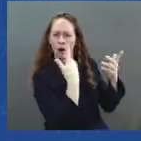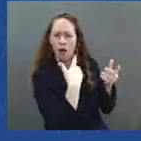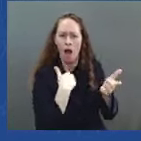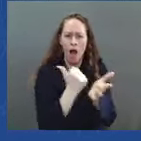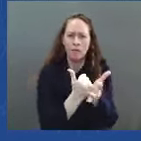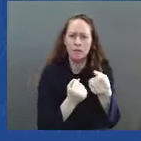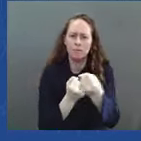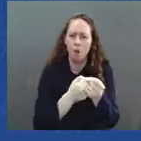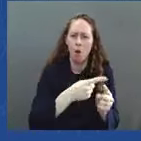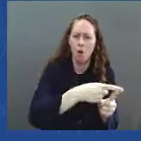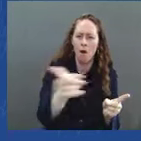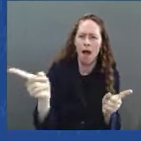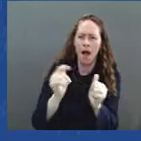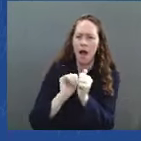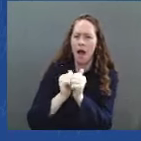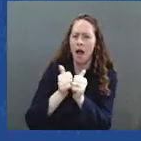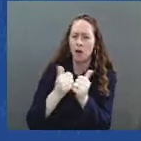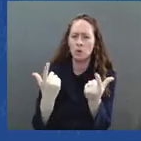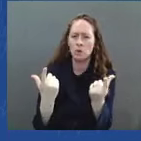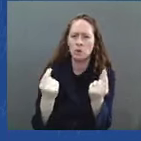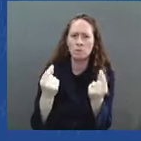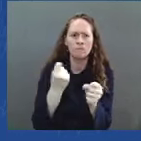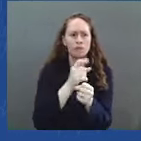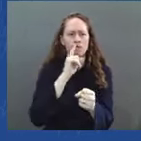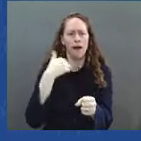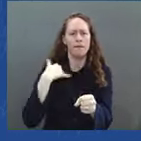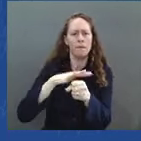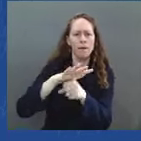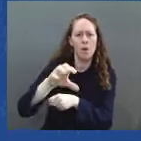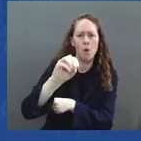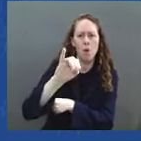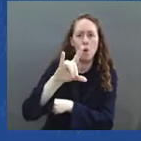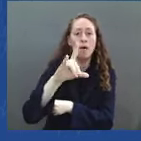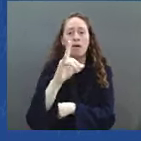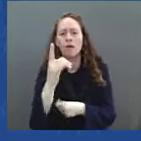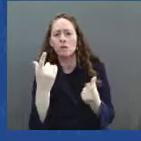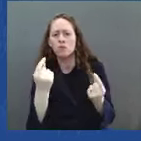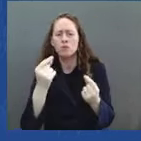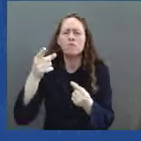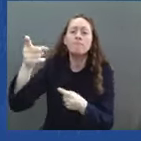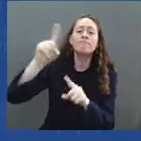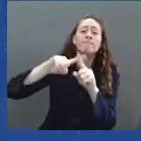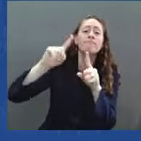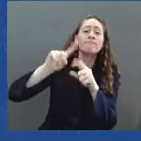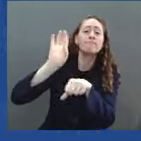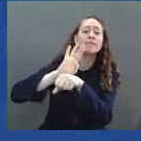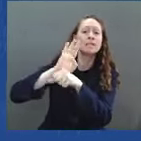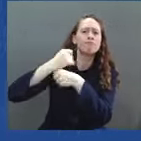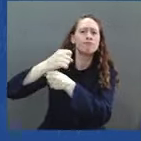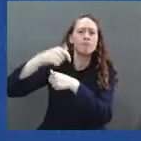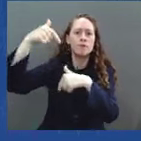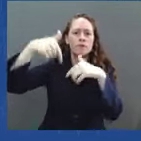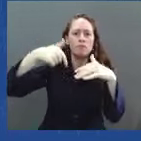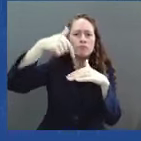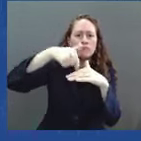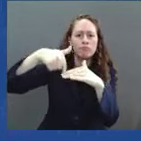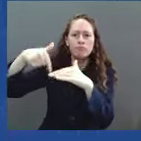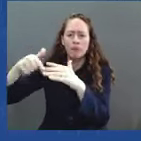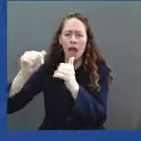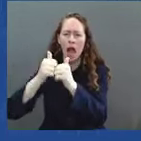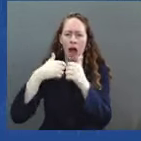up their production to get us through this period. I've coordinated this release with partners and allies around the world.